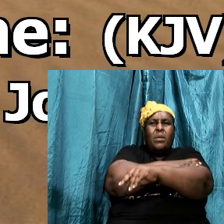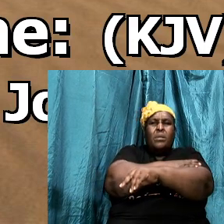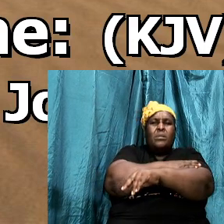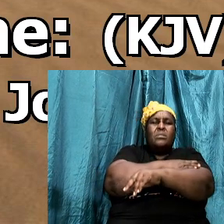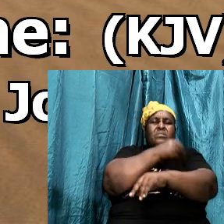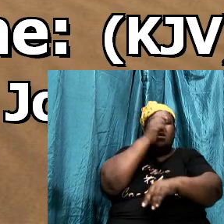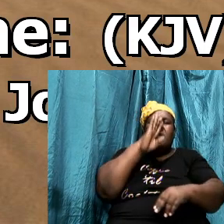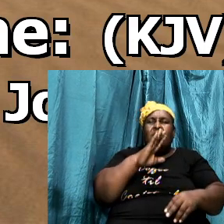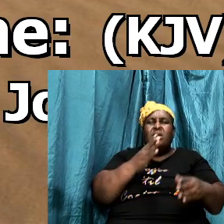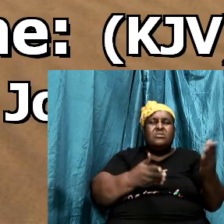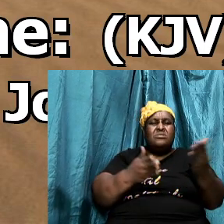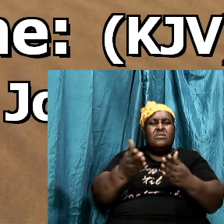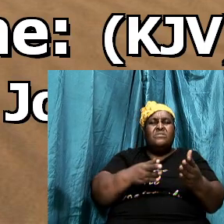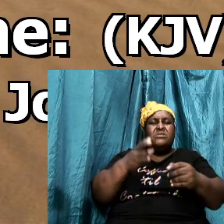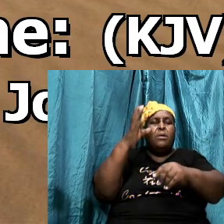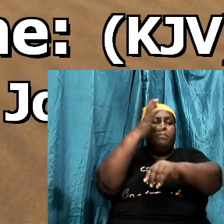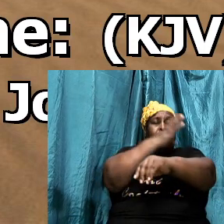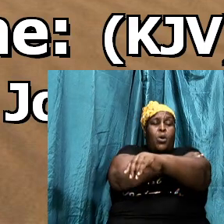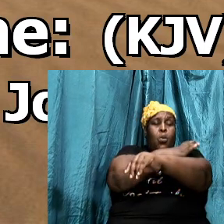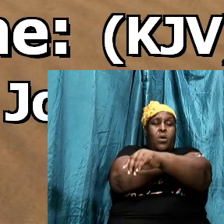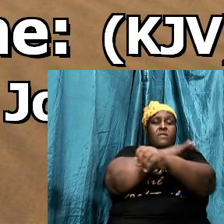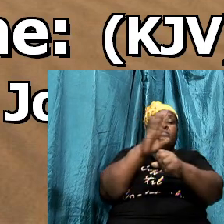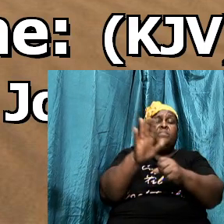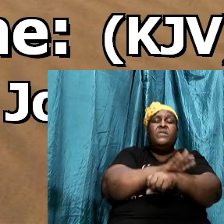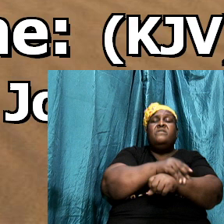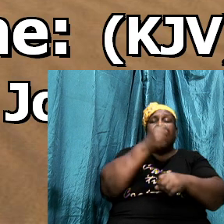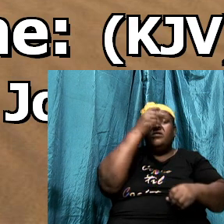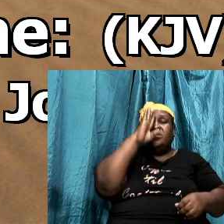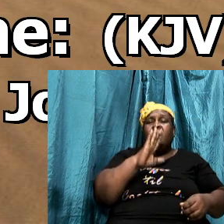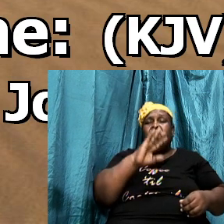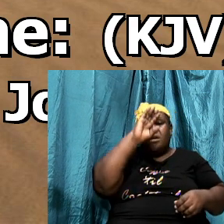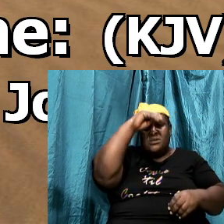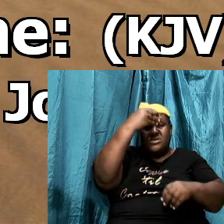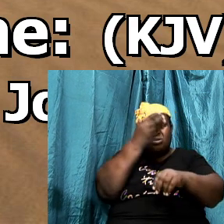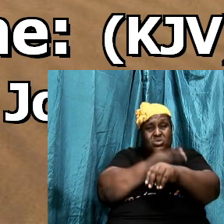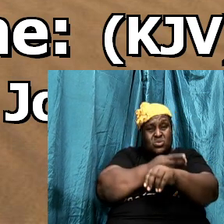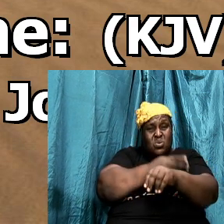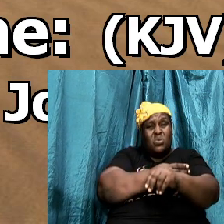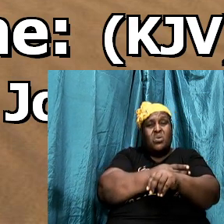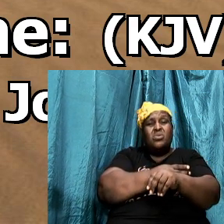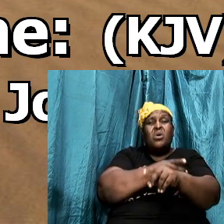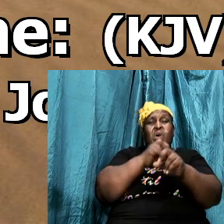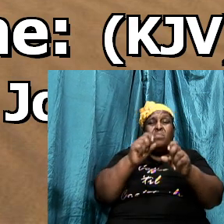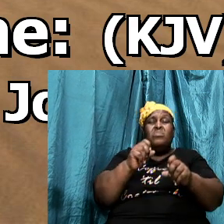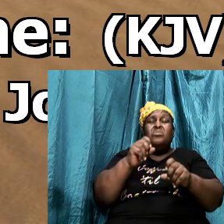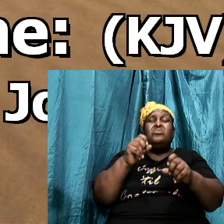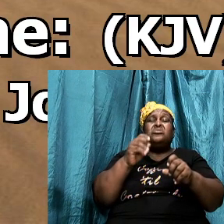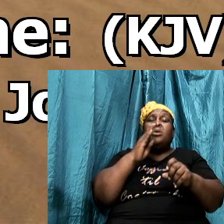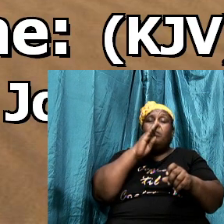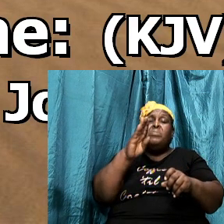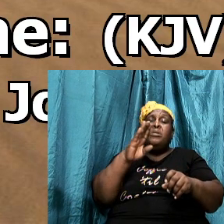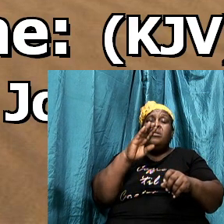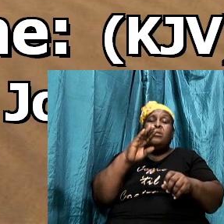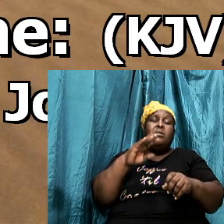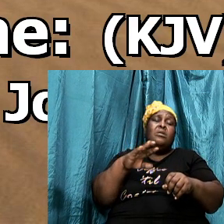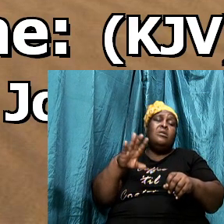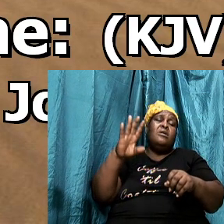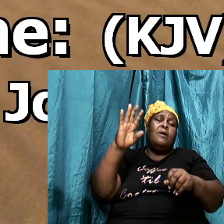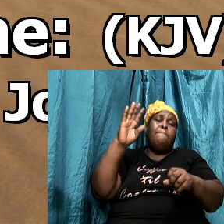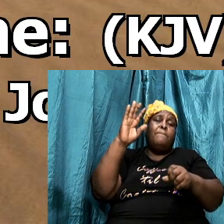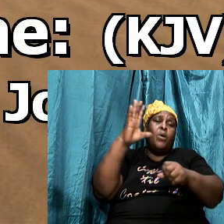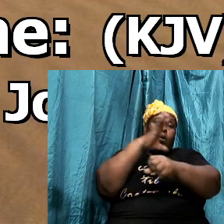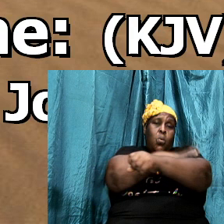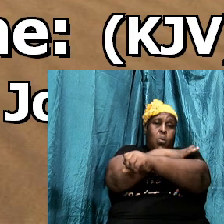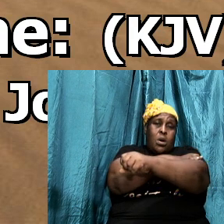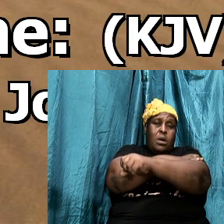powerful God is a power house and his sons are supposed to be power house and that is why God put power